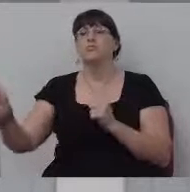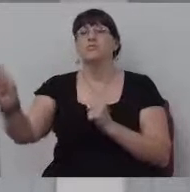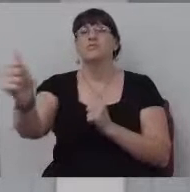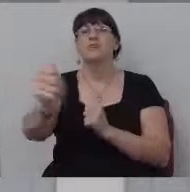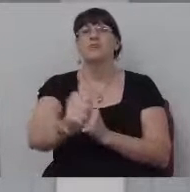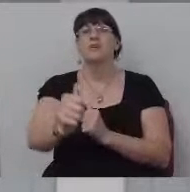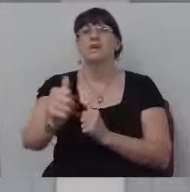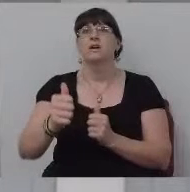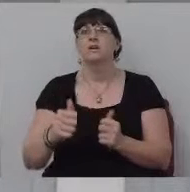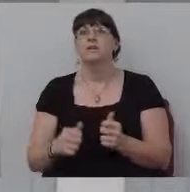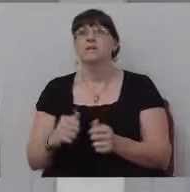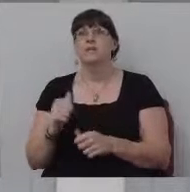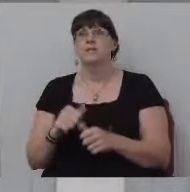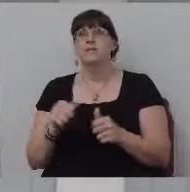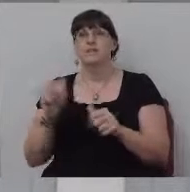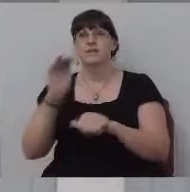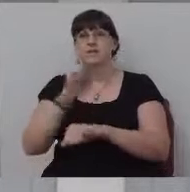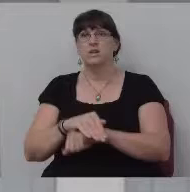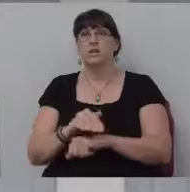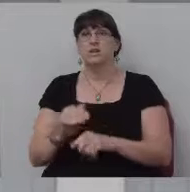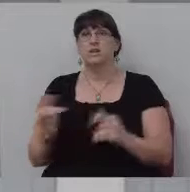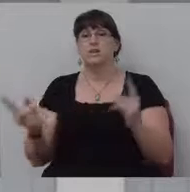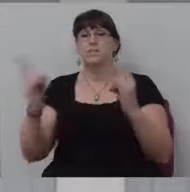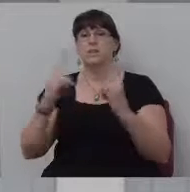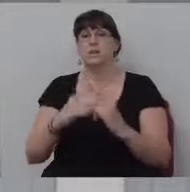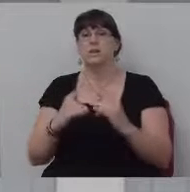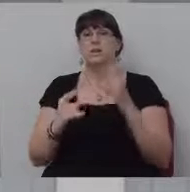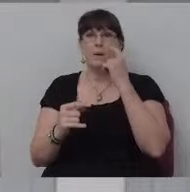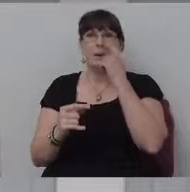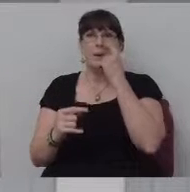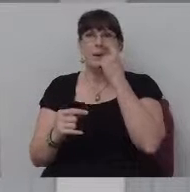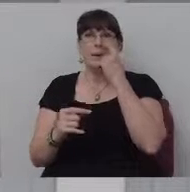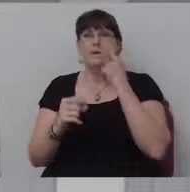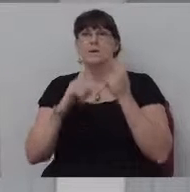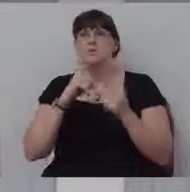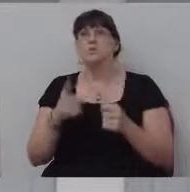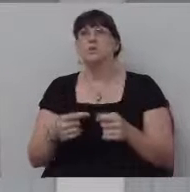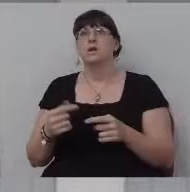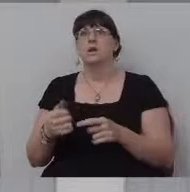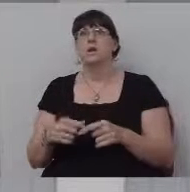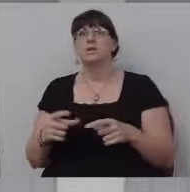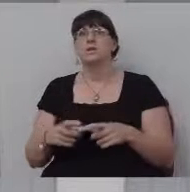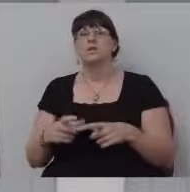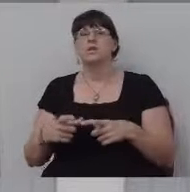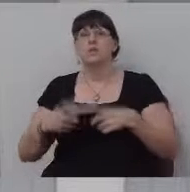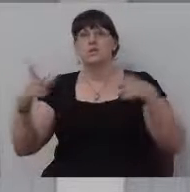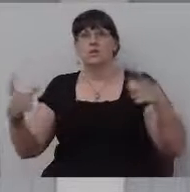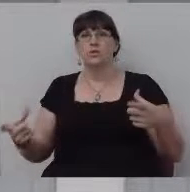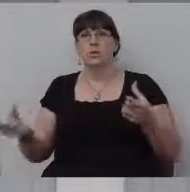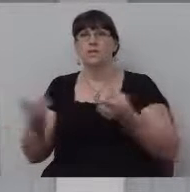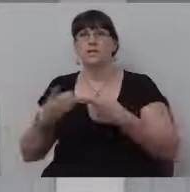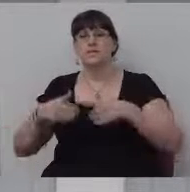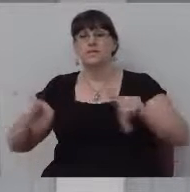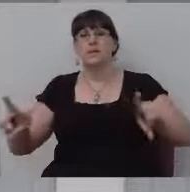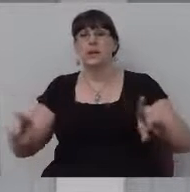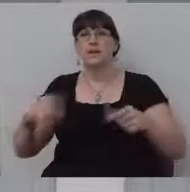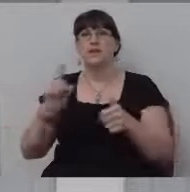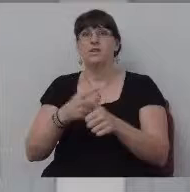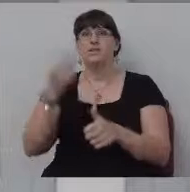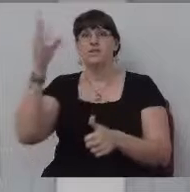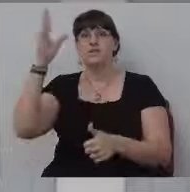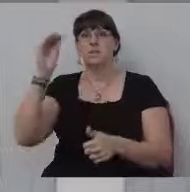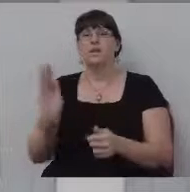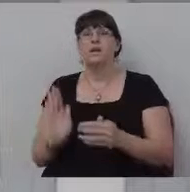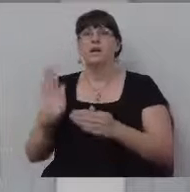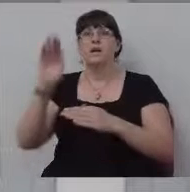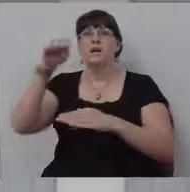of the other one. And, uh, you know, each night they'd be camping at a spot. And so they went to the great, got to the Great Divide and, and, um, and the first guy that got,